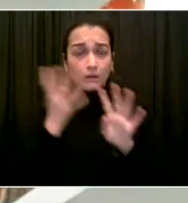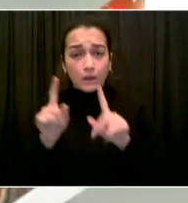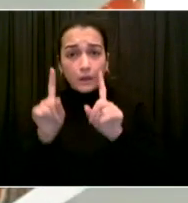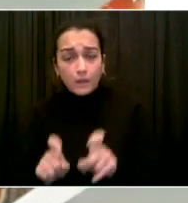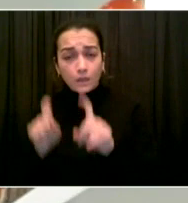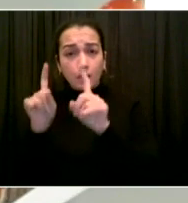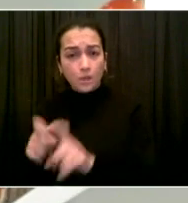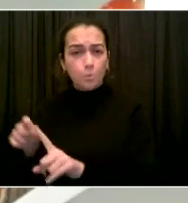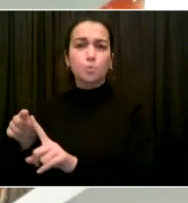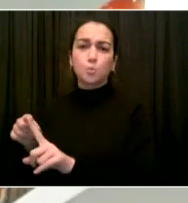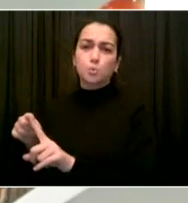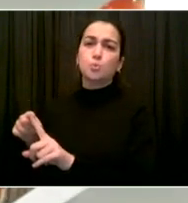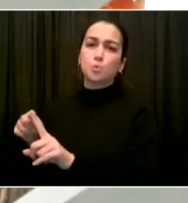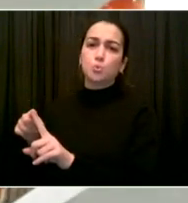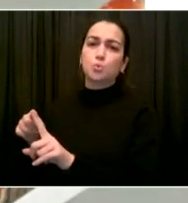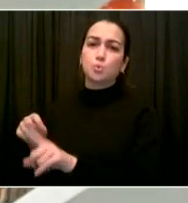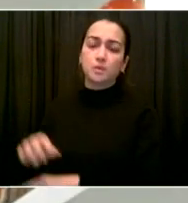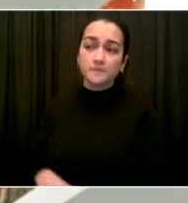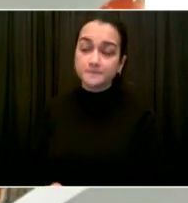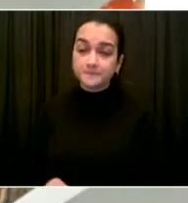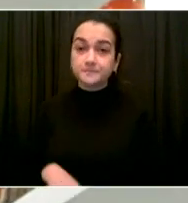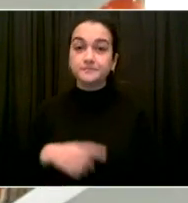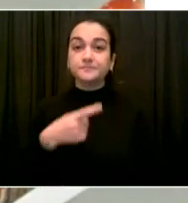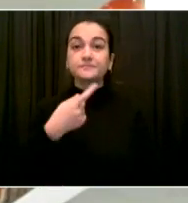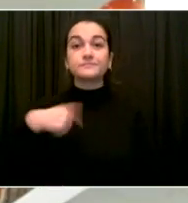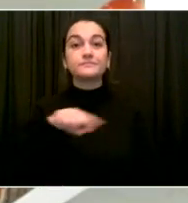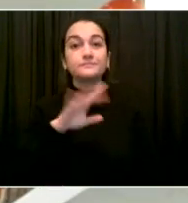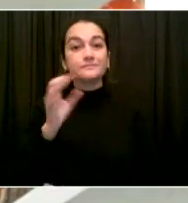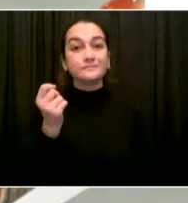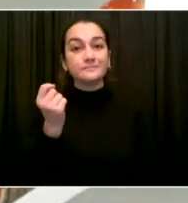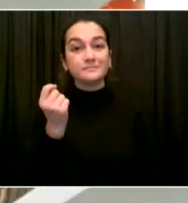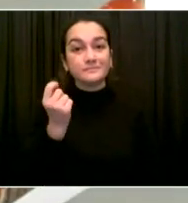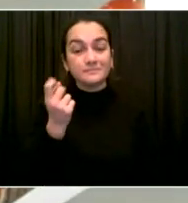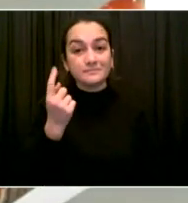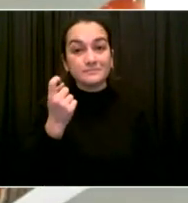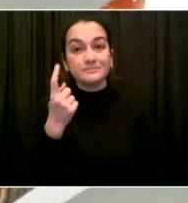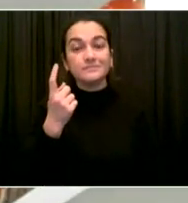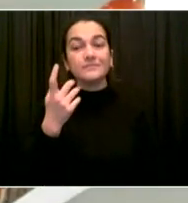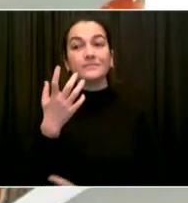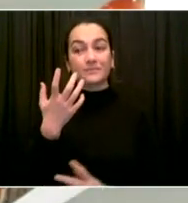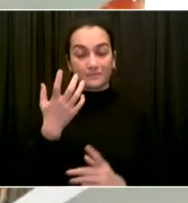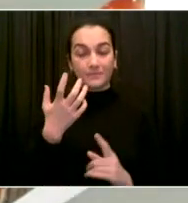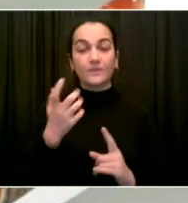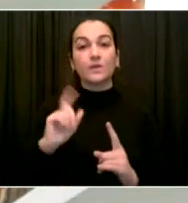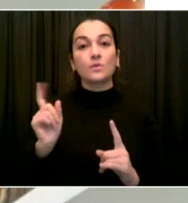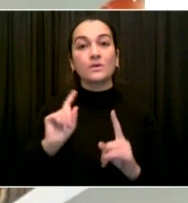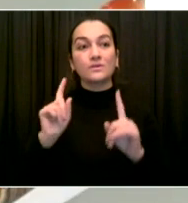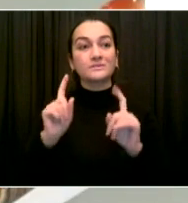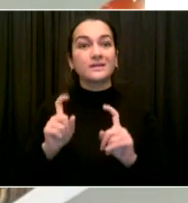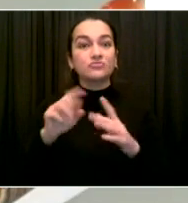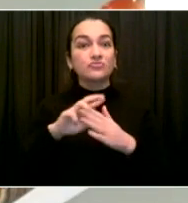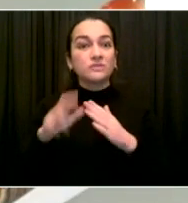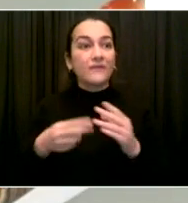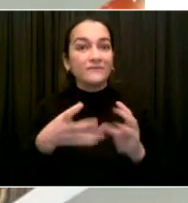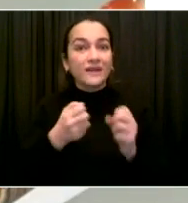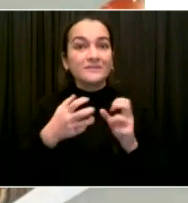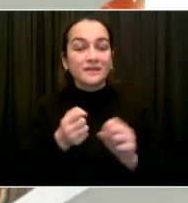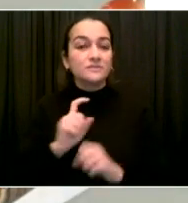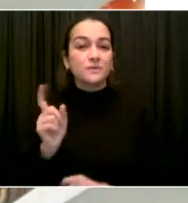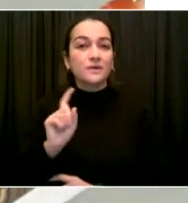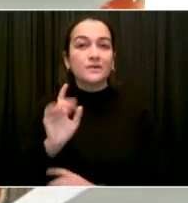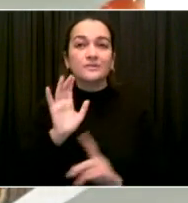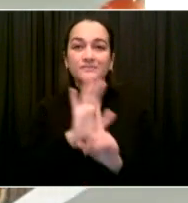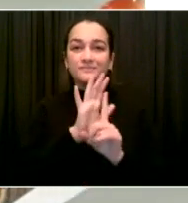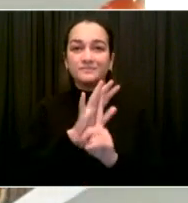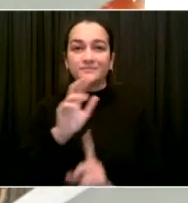are at our public sites. If I was to give you one piece of advice, I would say go to nyc.gov backslash COVID test, find one of my